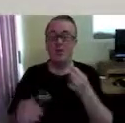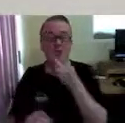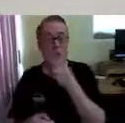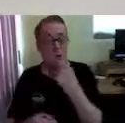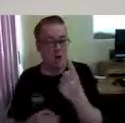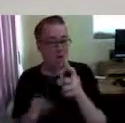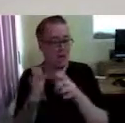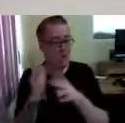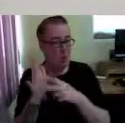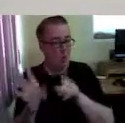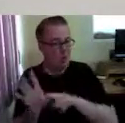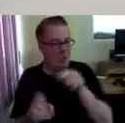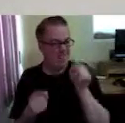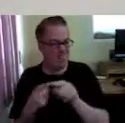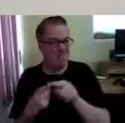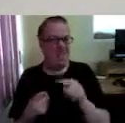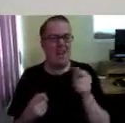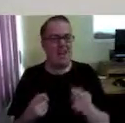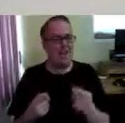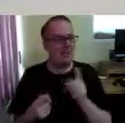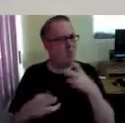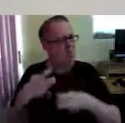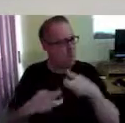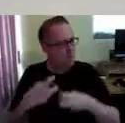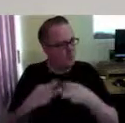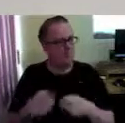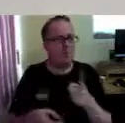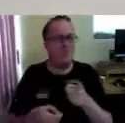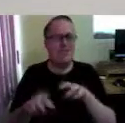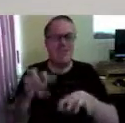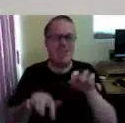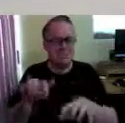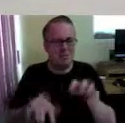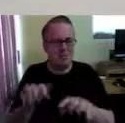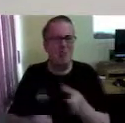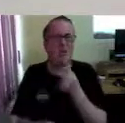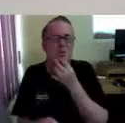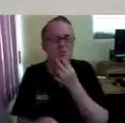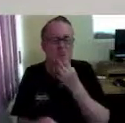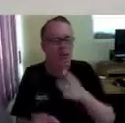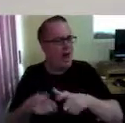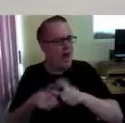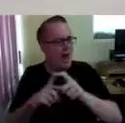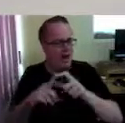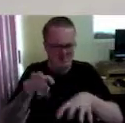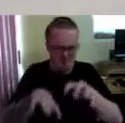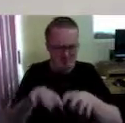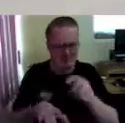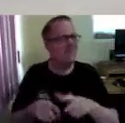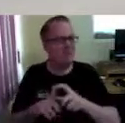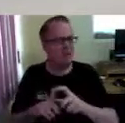Connie, however, this 12 cell one, has a fairly difficult keyboard.